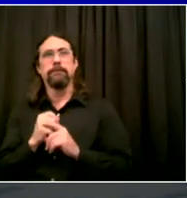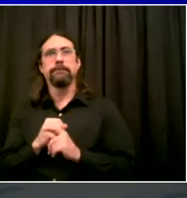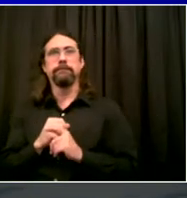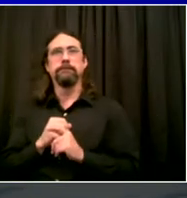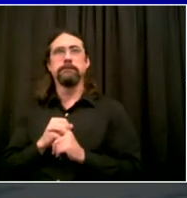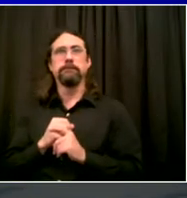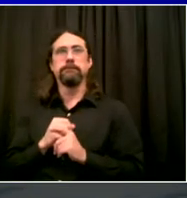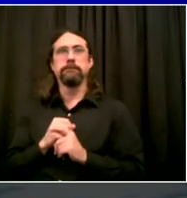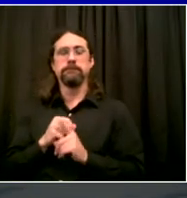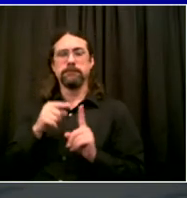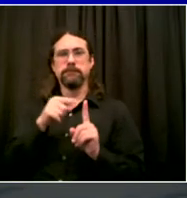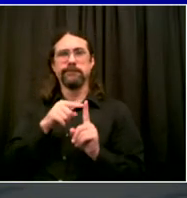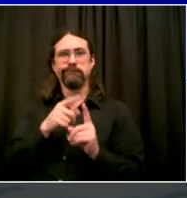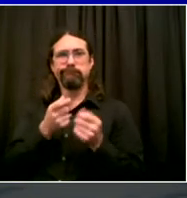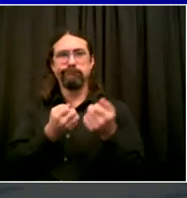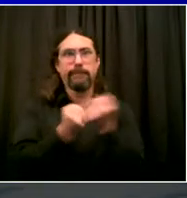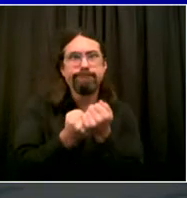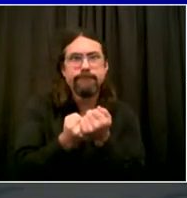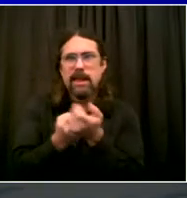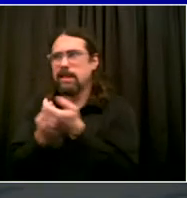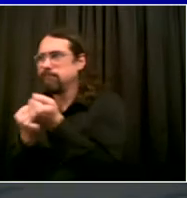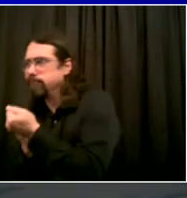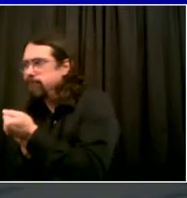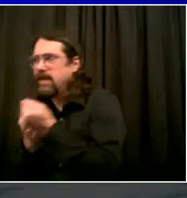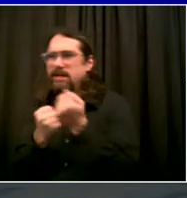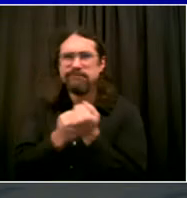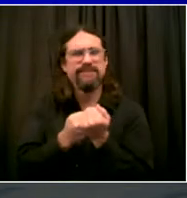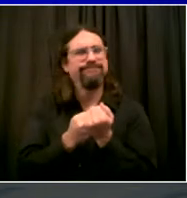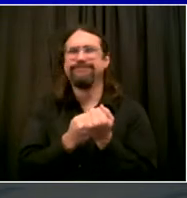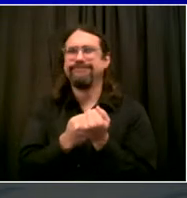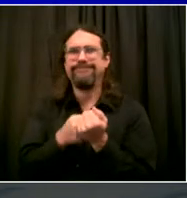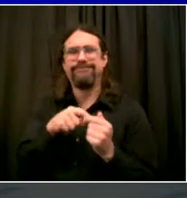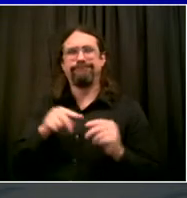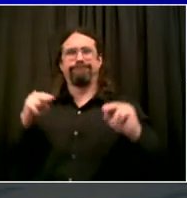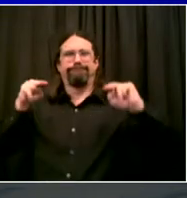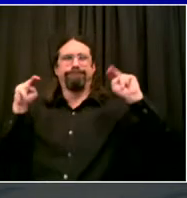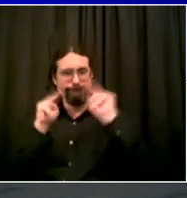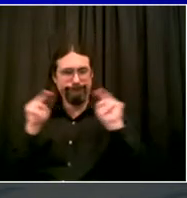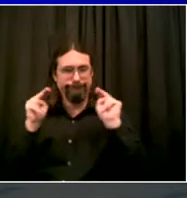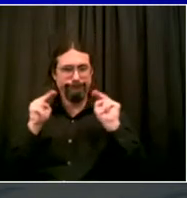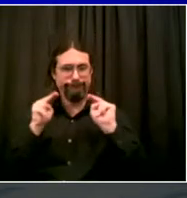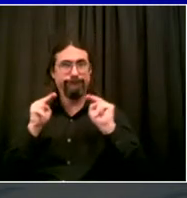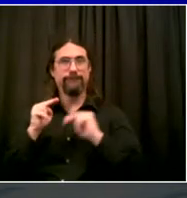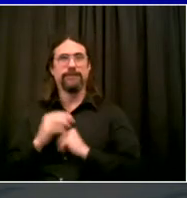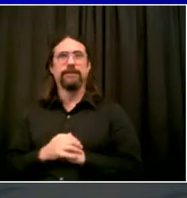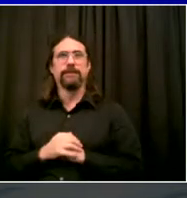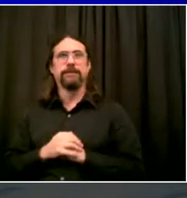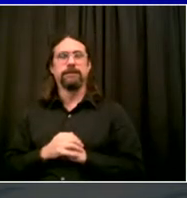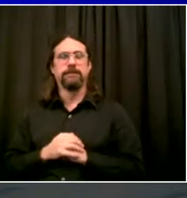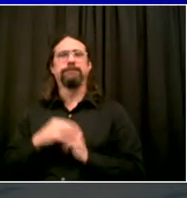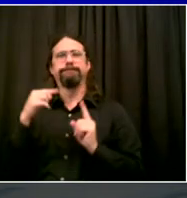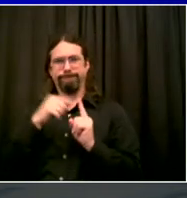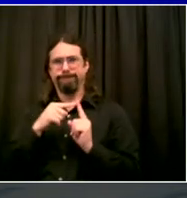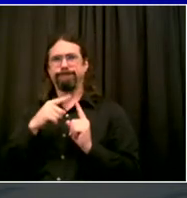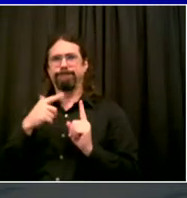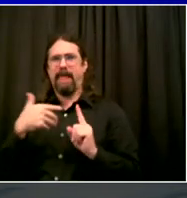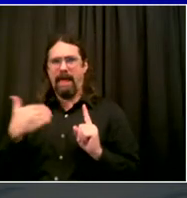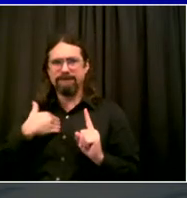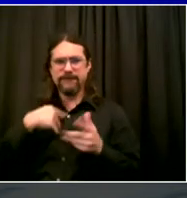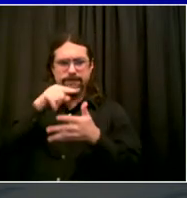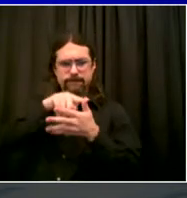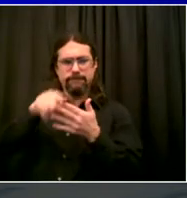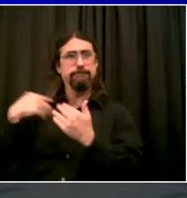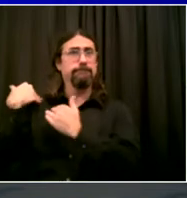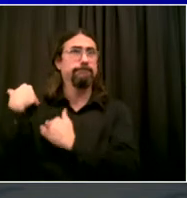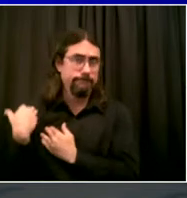staff that executes those decisions in a modern way that actually looks a lot more like a